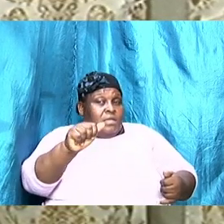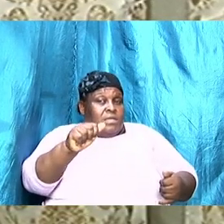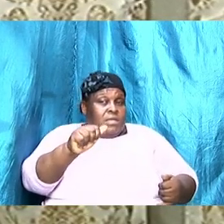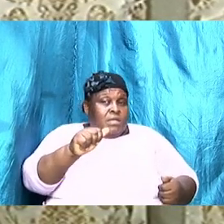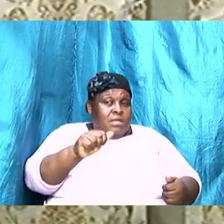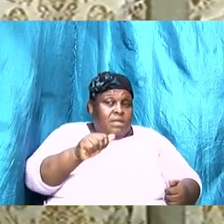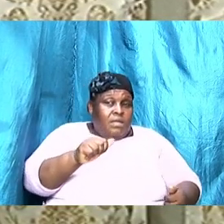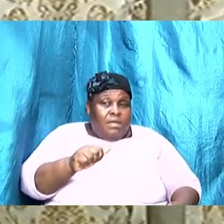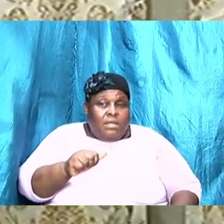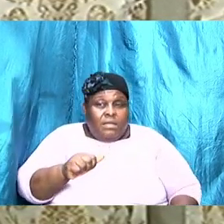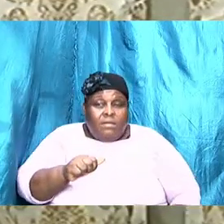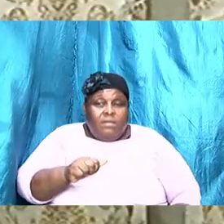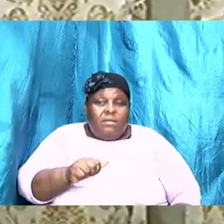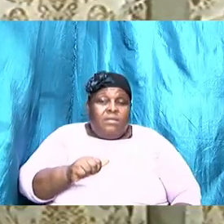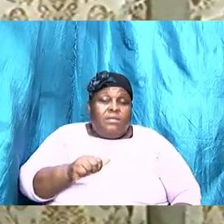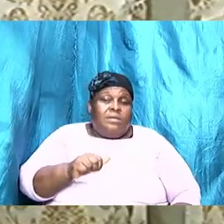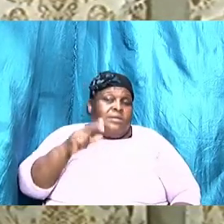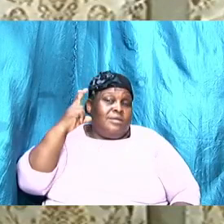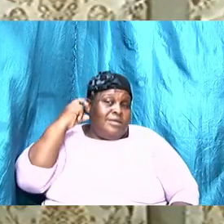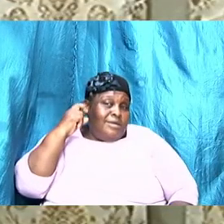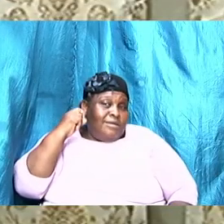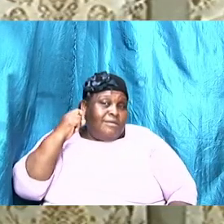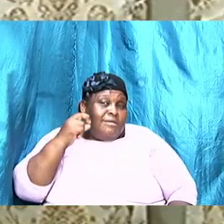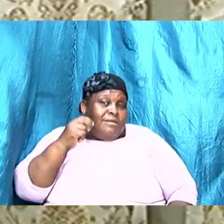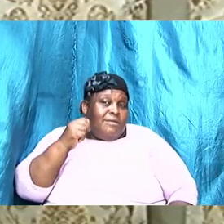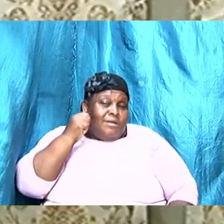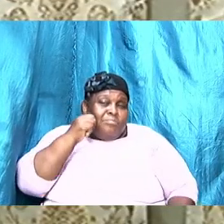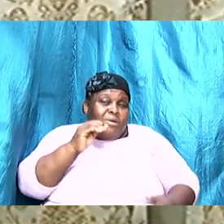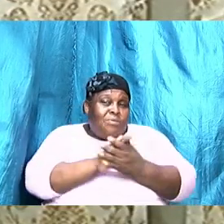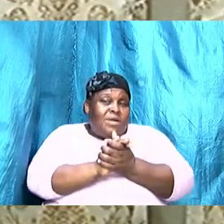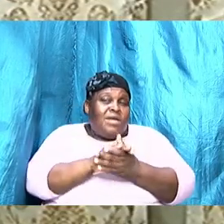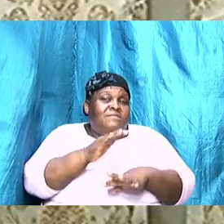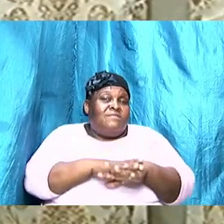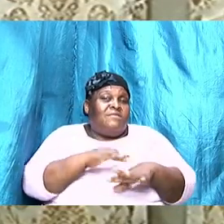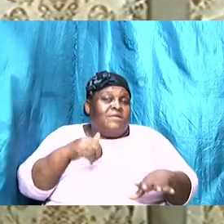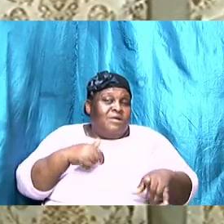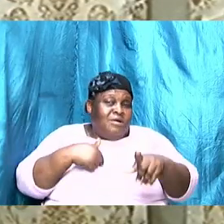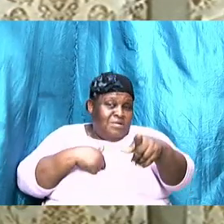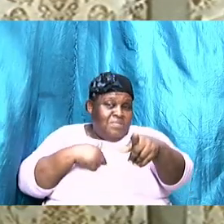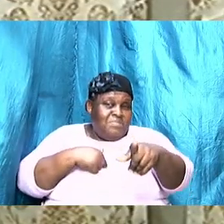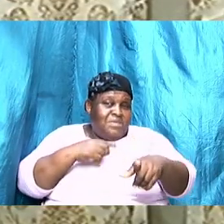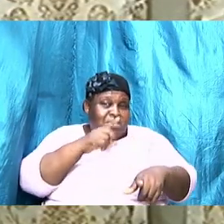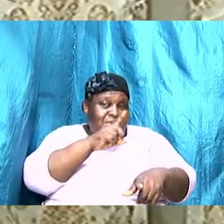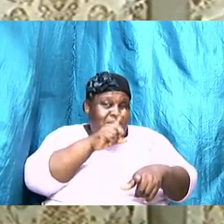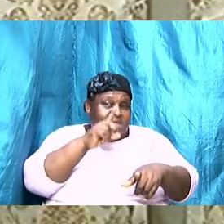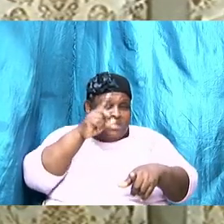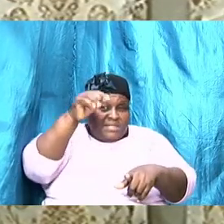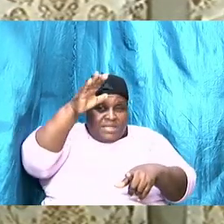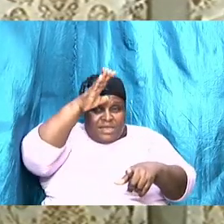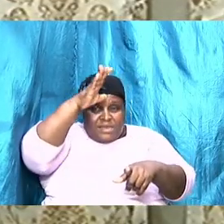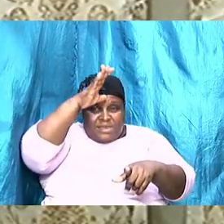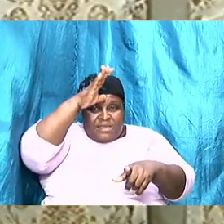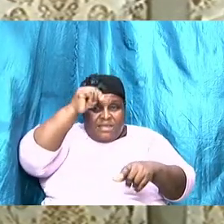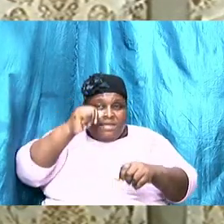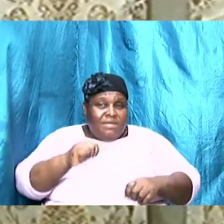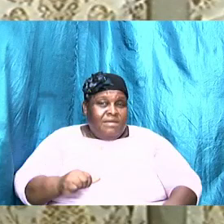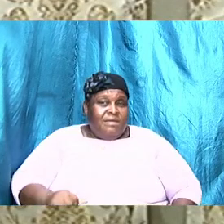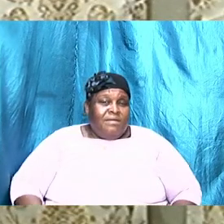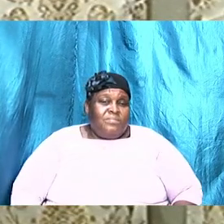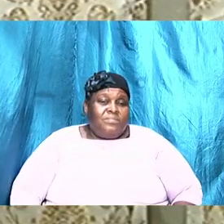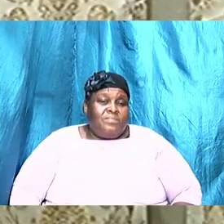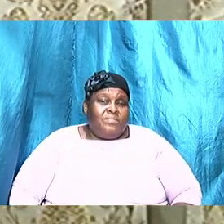I'm her husband but she called me daddy sometimes many times I have heard